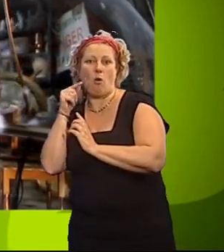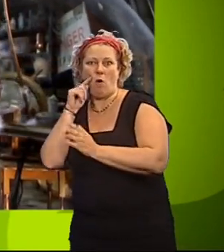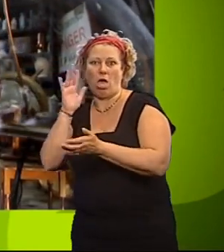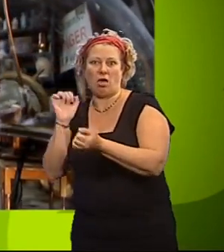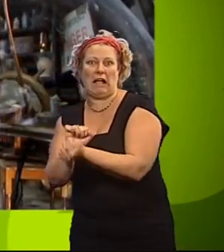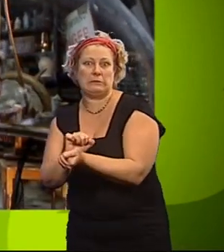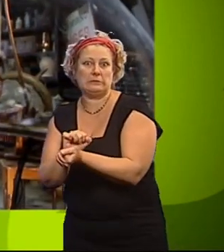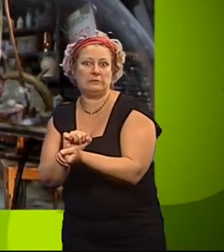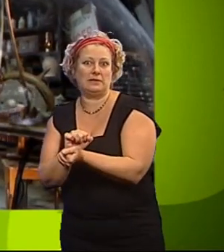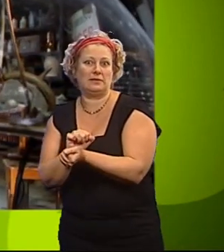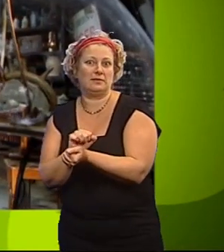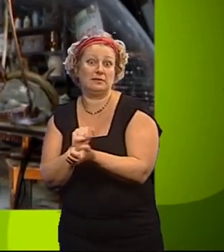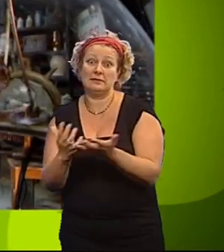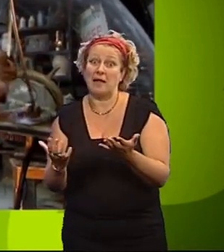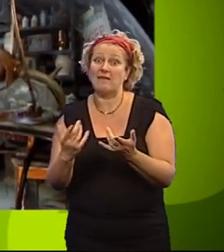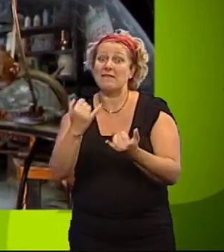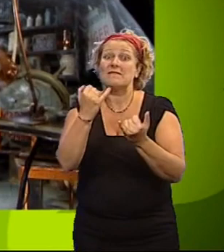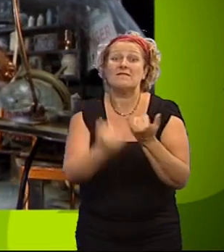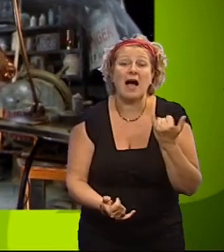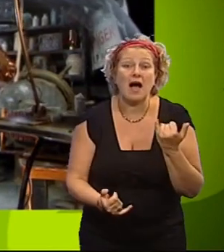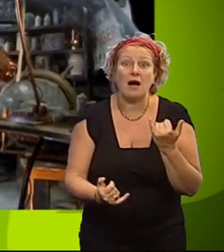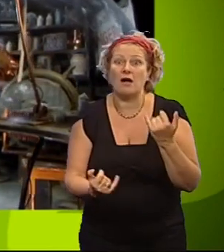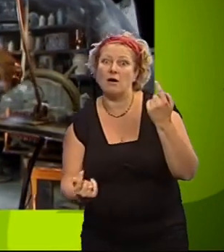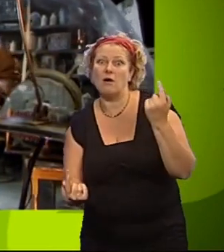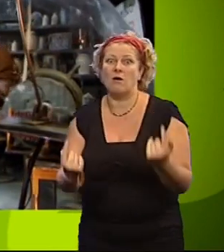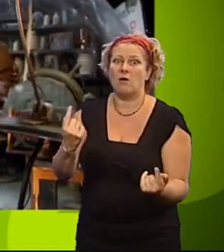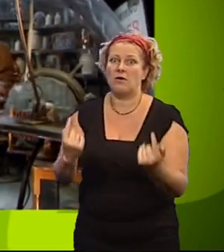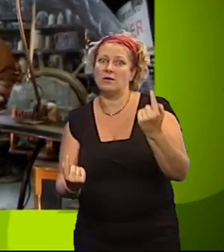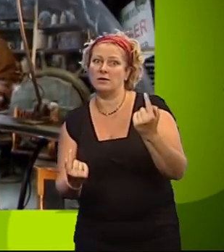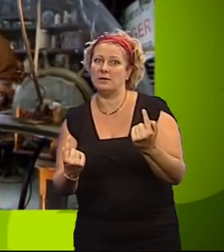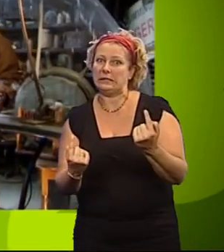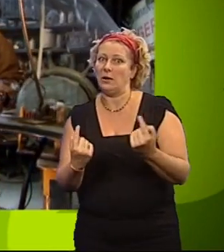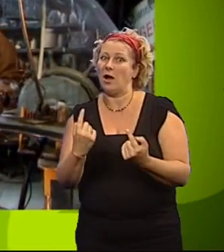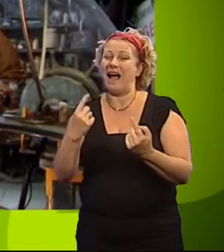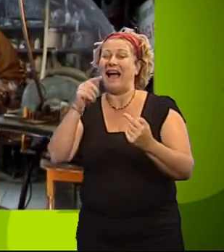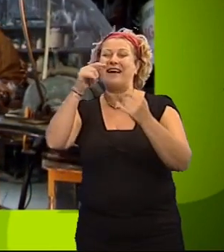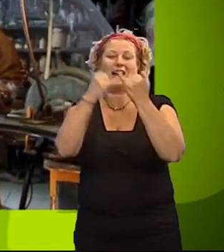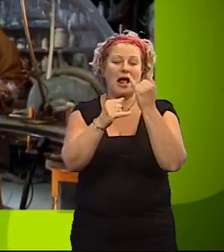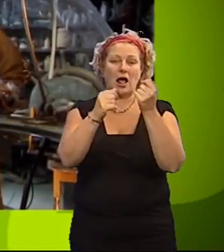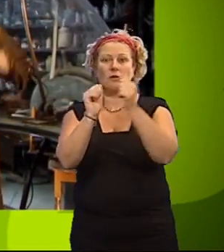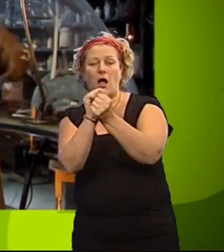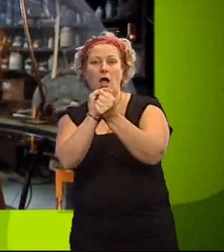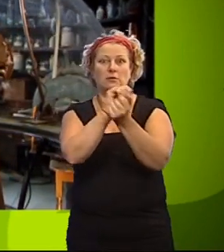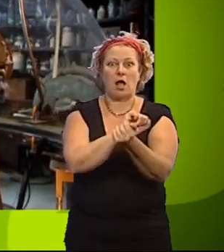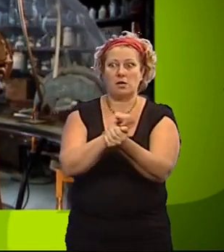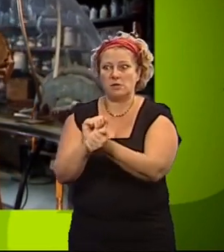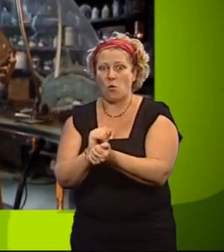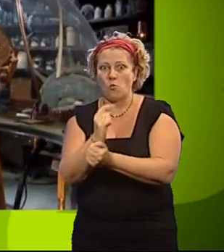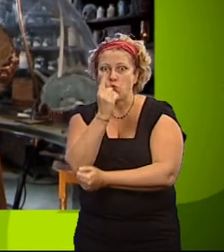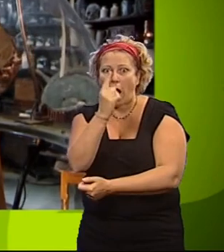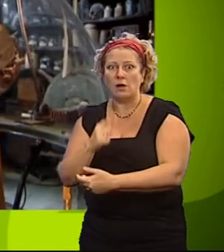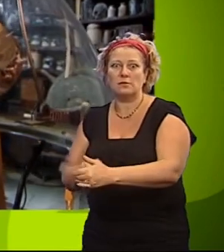it could be any one of them. In the end, only one will escape. The rest will be trapped!